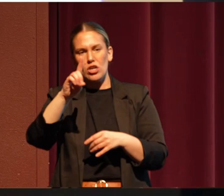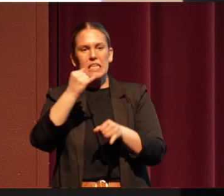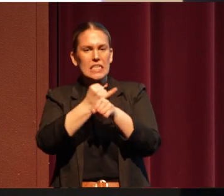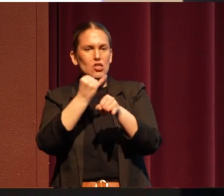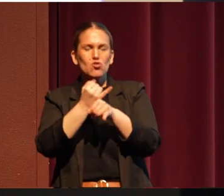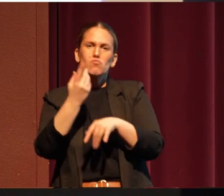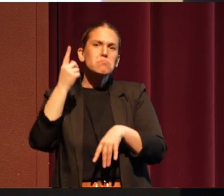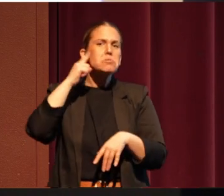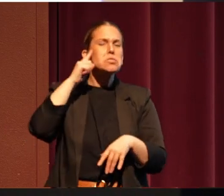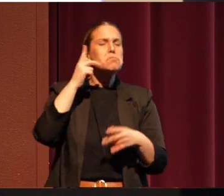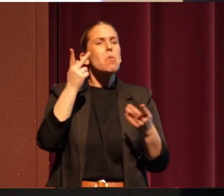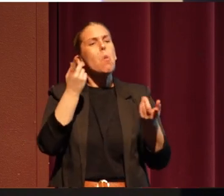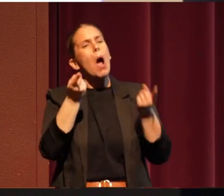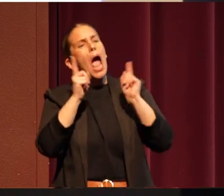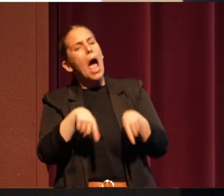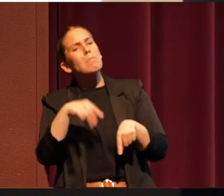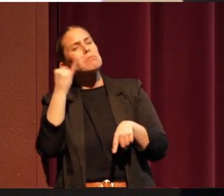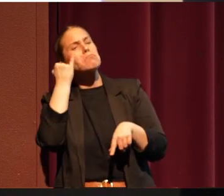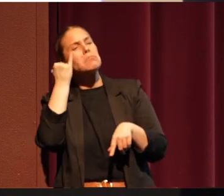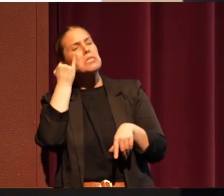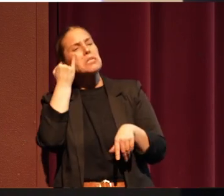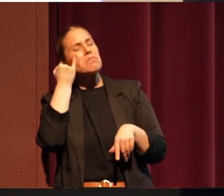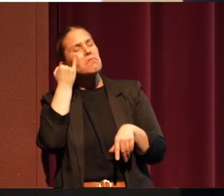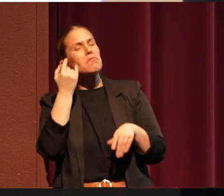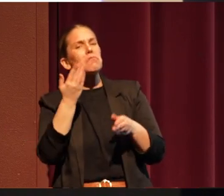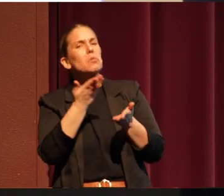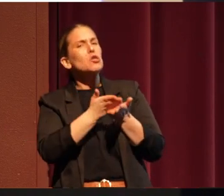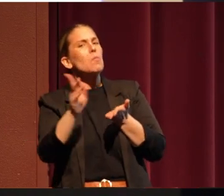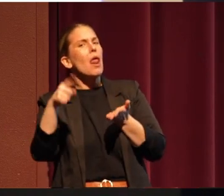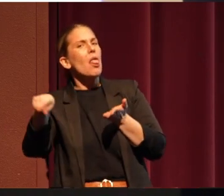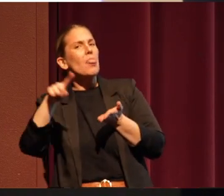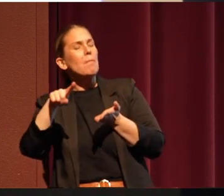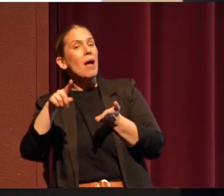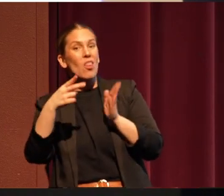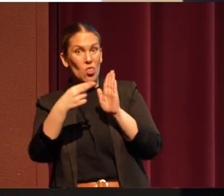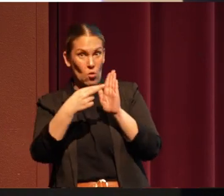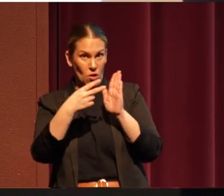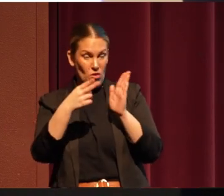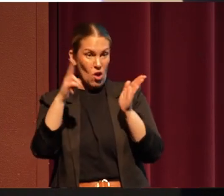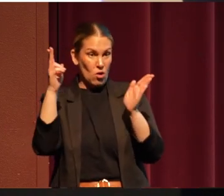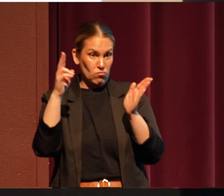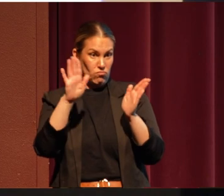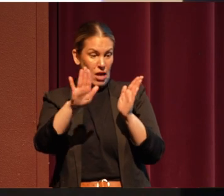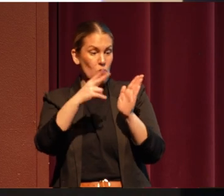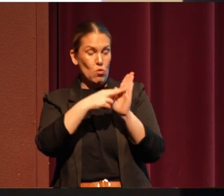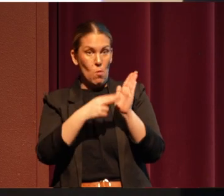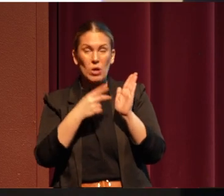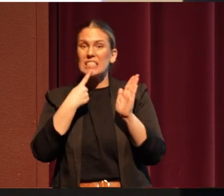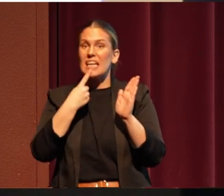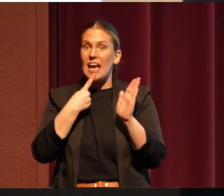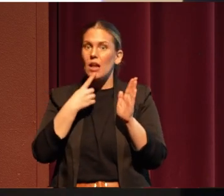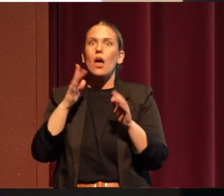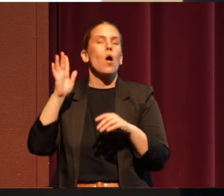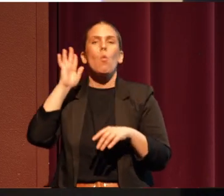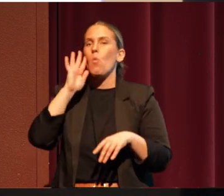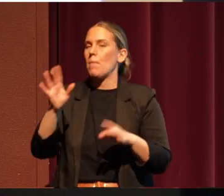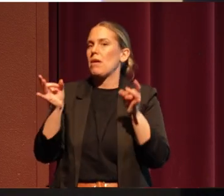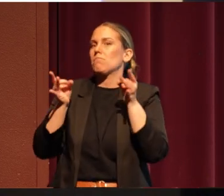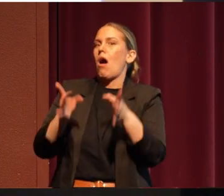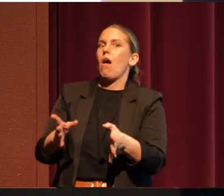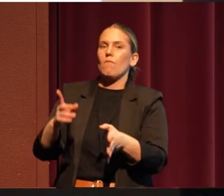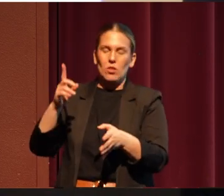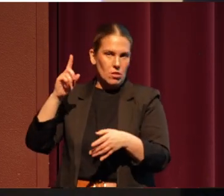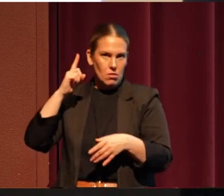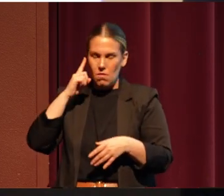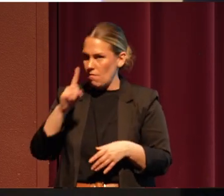terminate these people. And their own report told them termination will be devastating to the Klamath people. And they chose